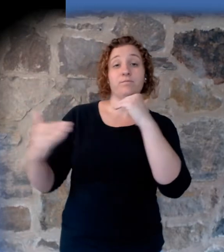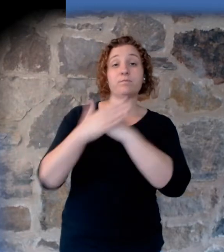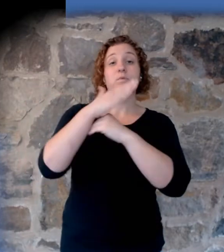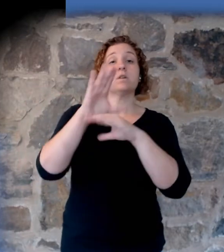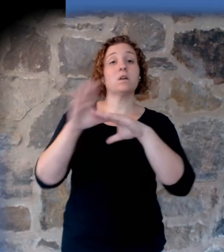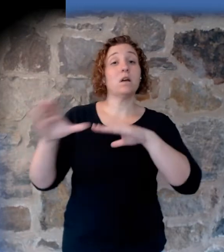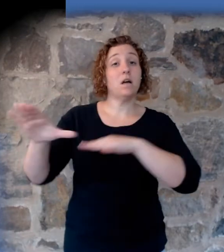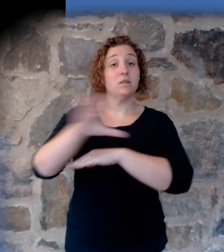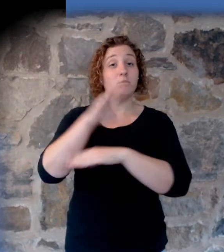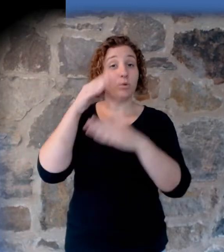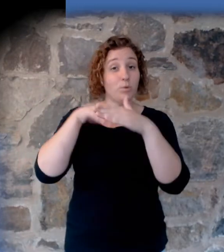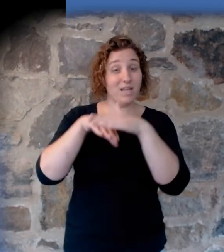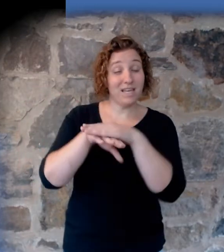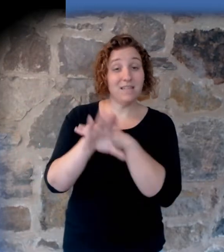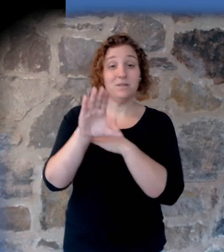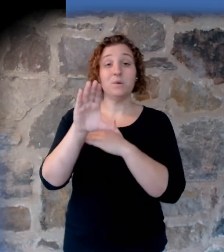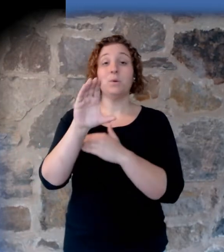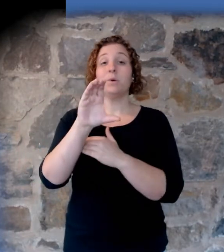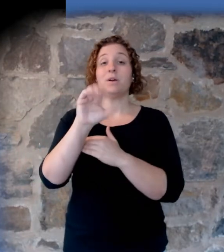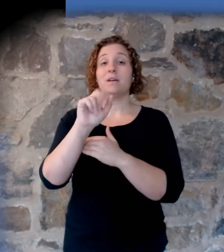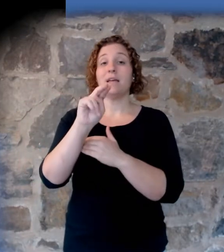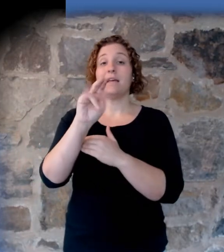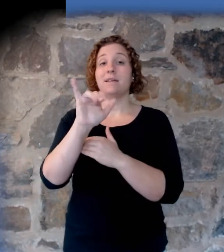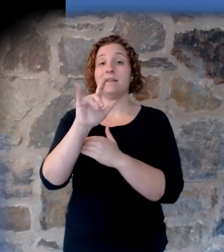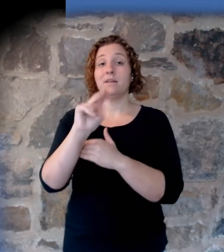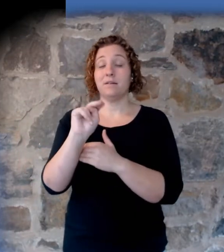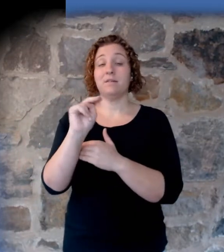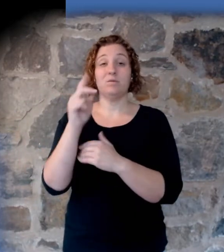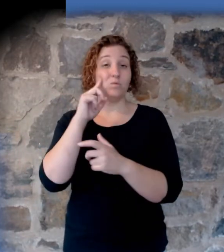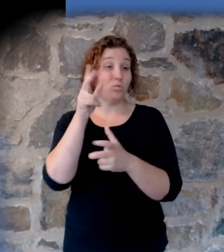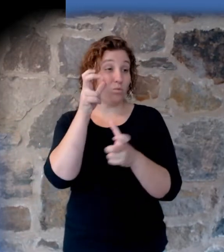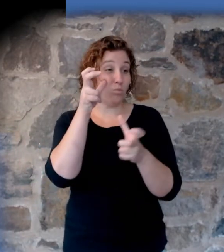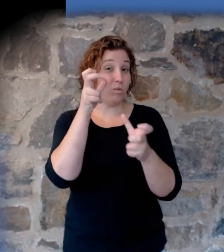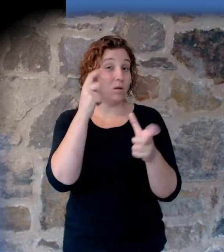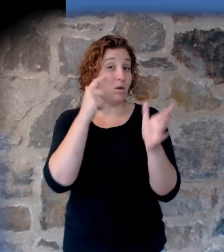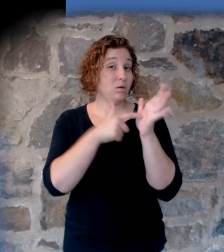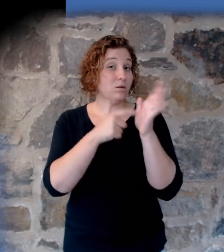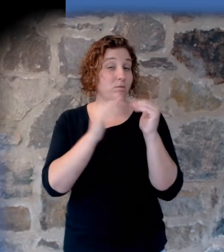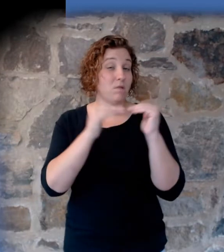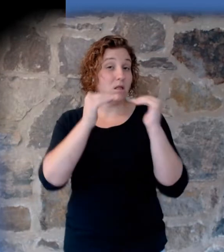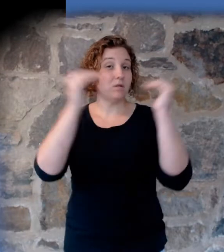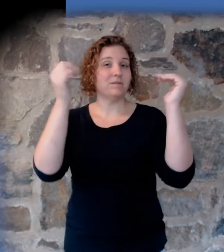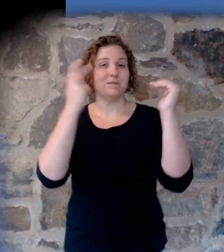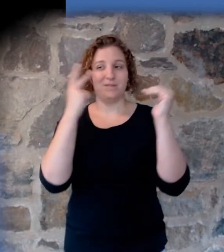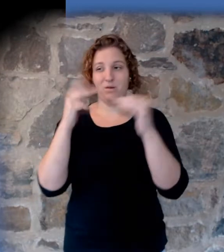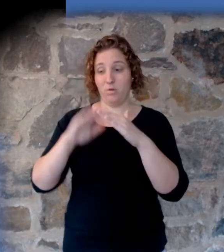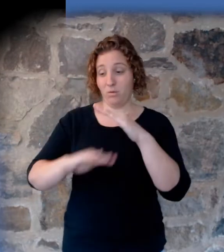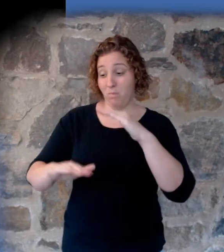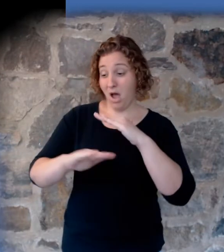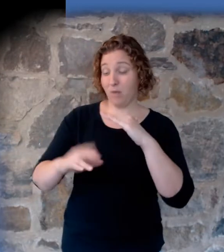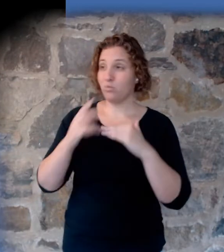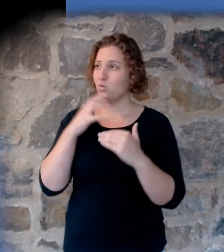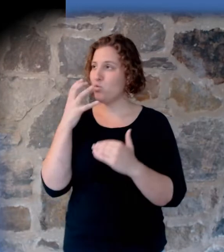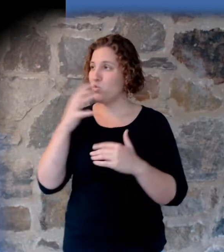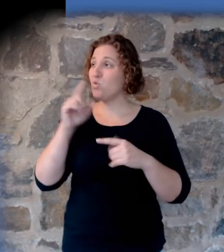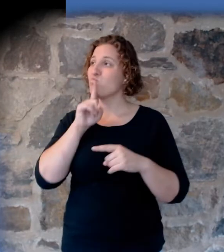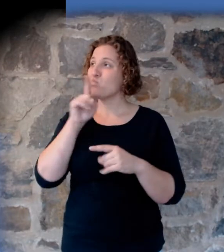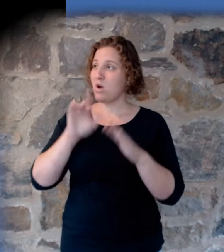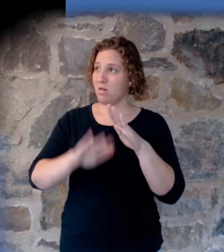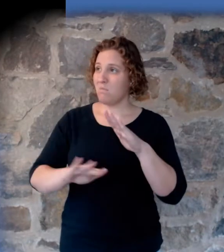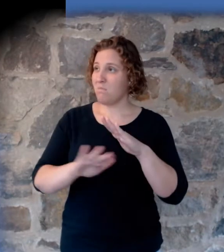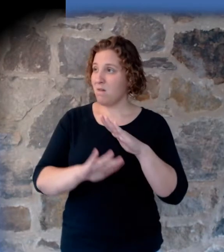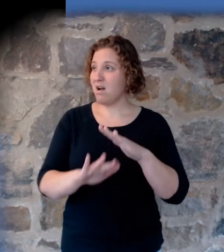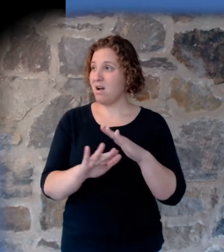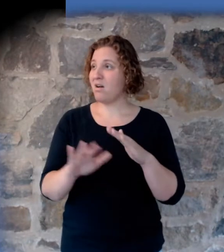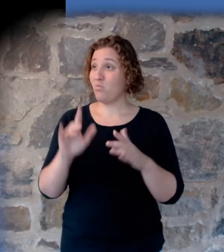the canyon. Listen carefully for where these layers are when you said you were going to bring me to the bottom, you weren't hitting where you were. We're at the